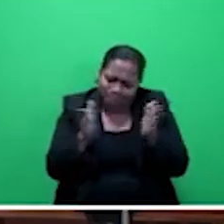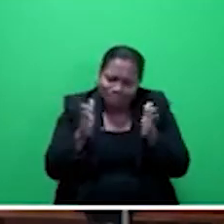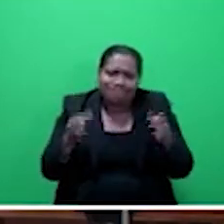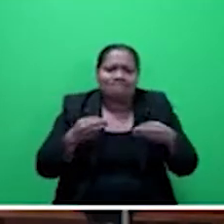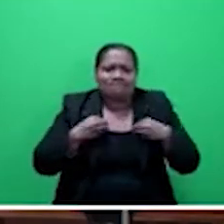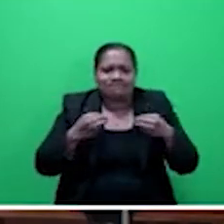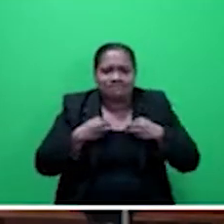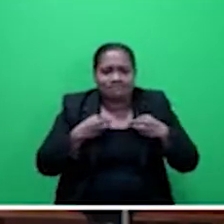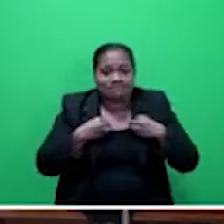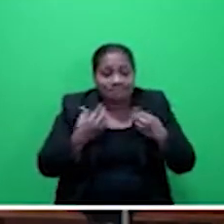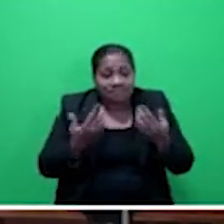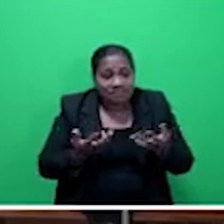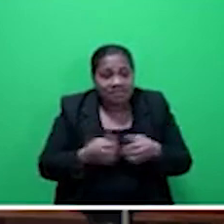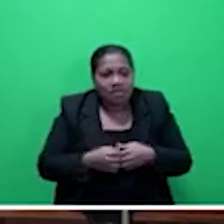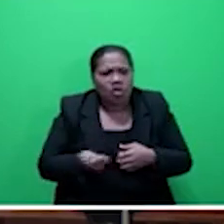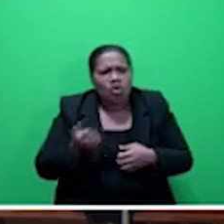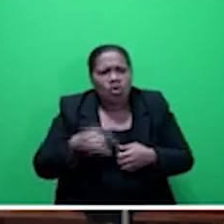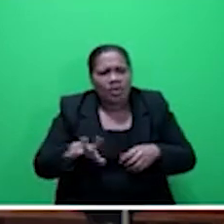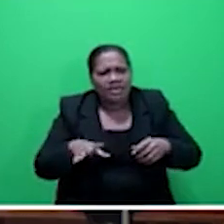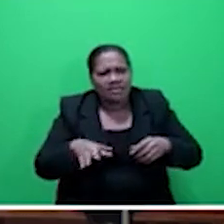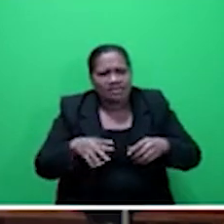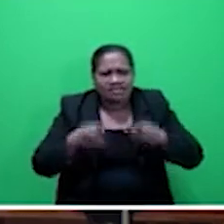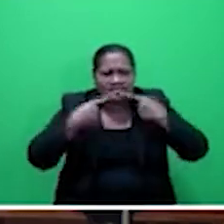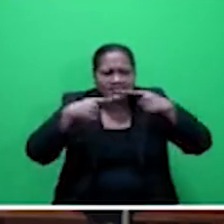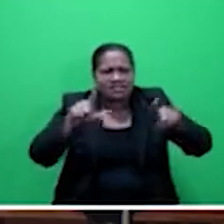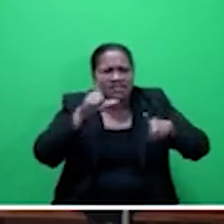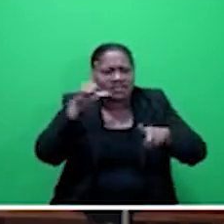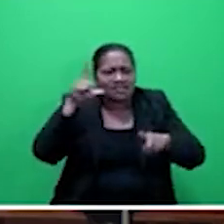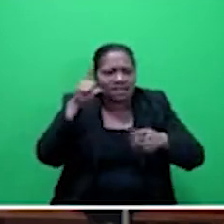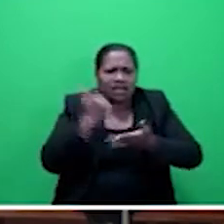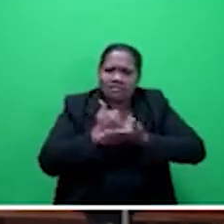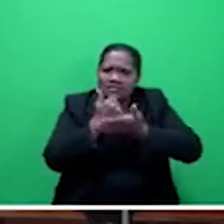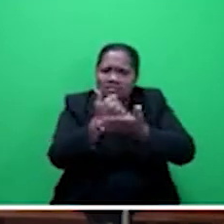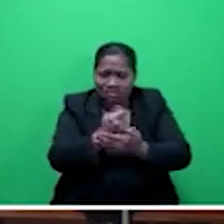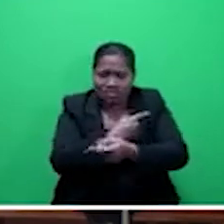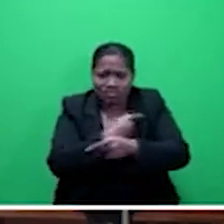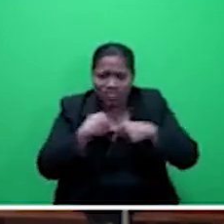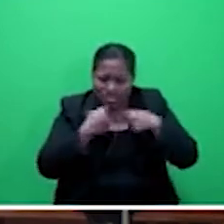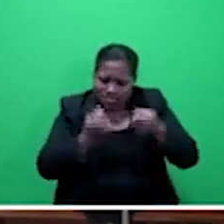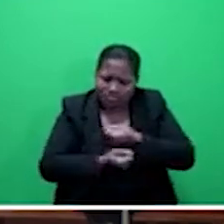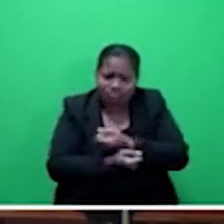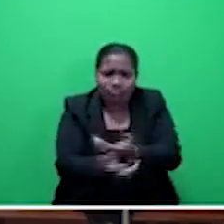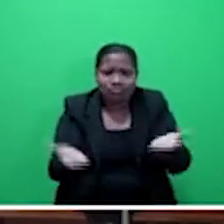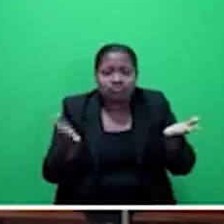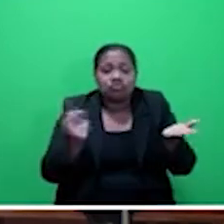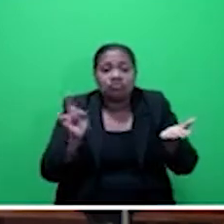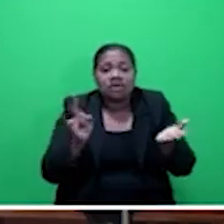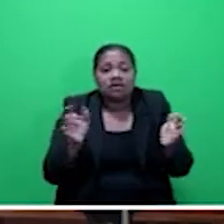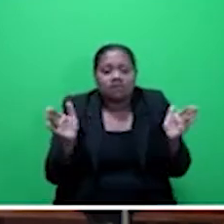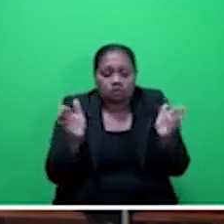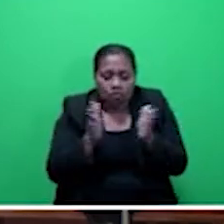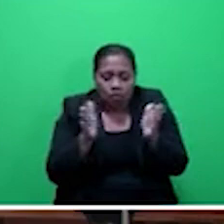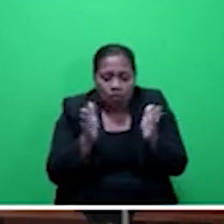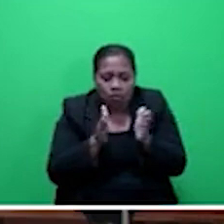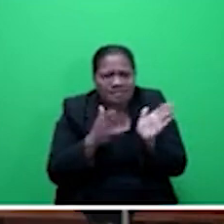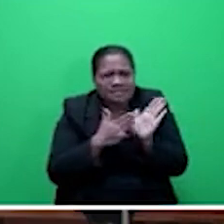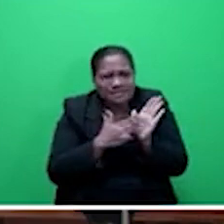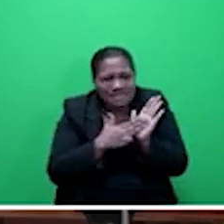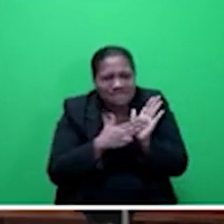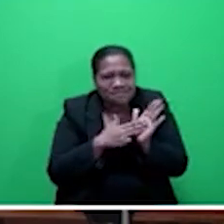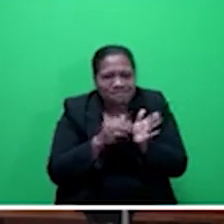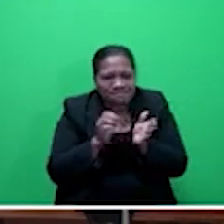definition, as we announced yesterday with the assistance we are providing, will in particular for small and medium enterprises provide a